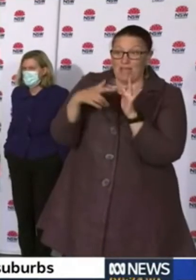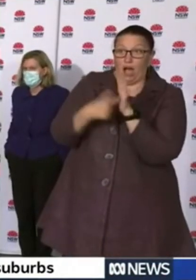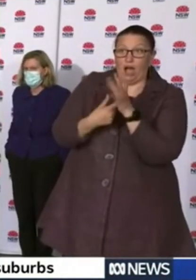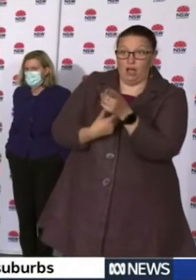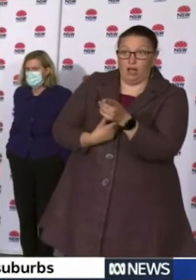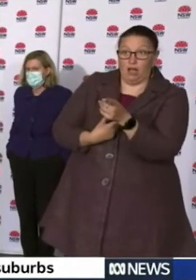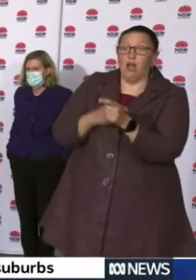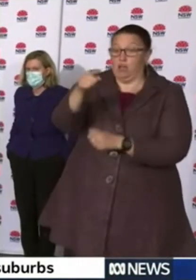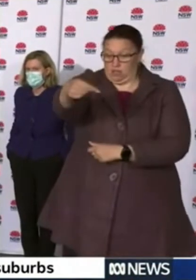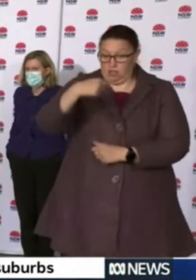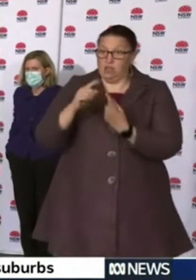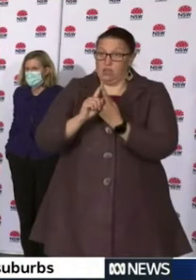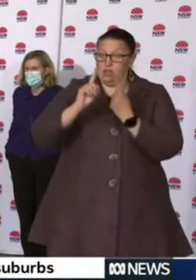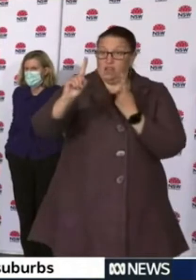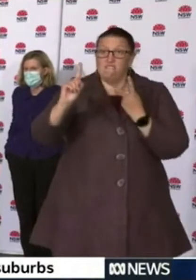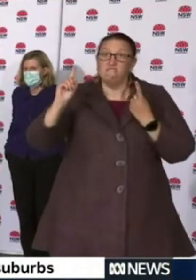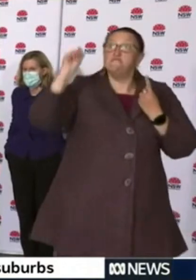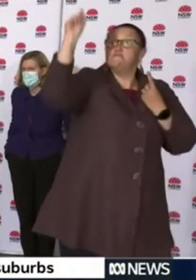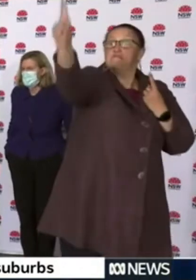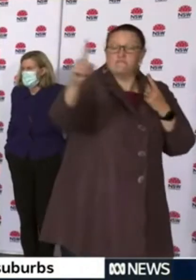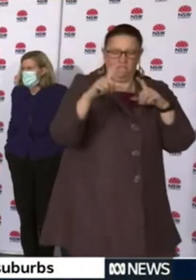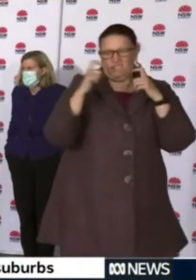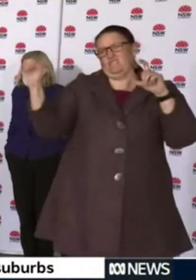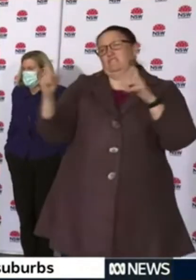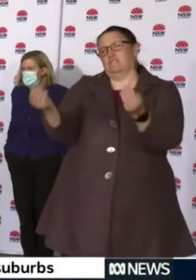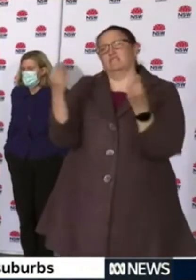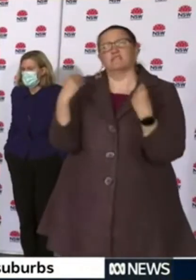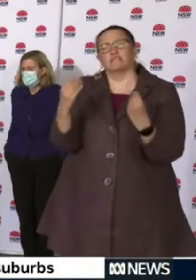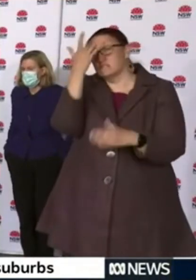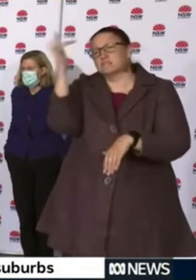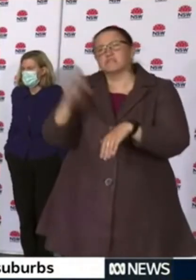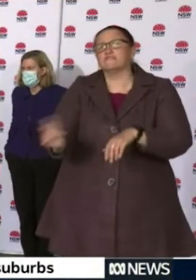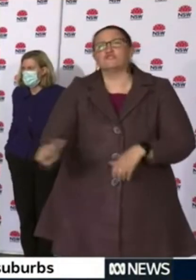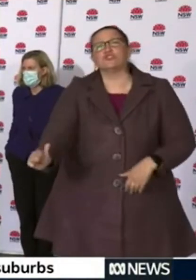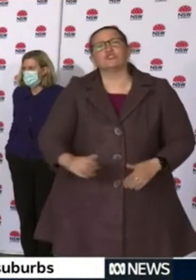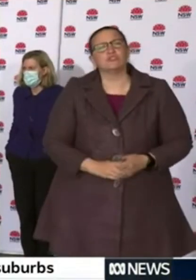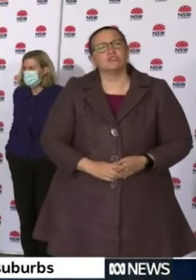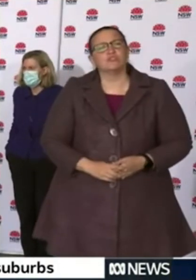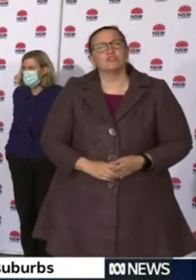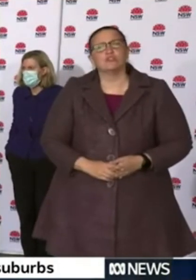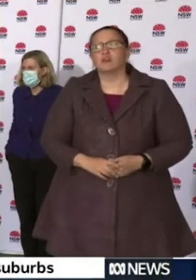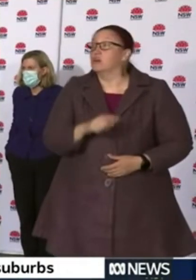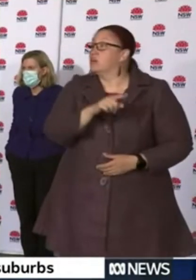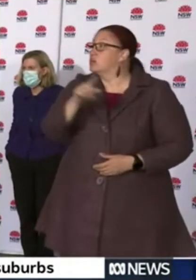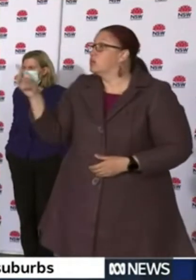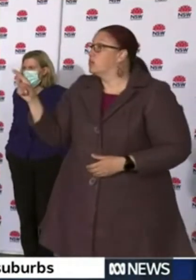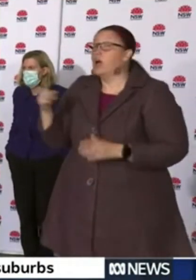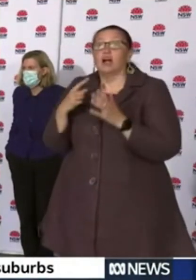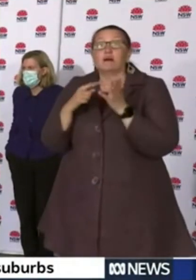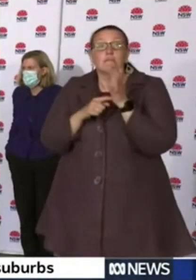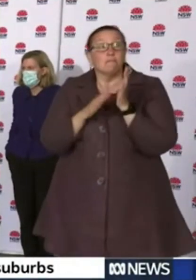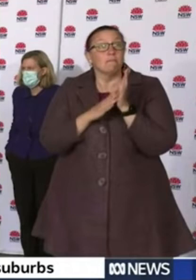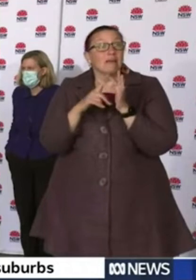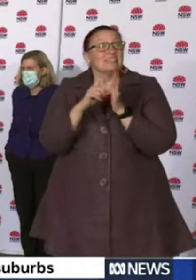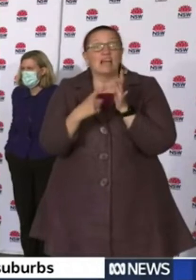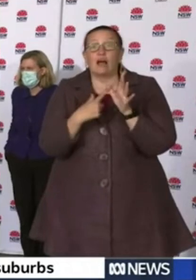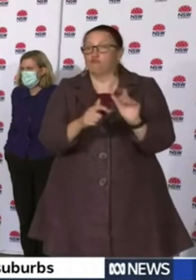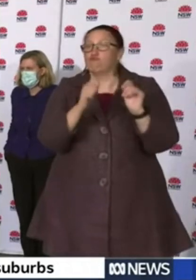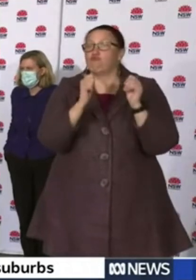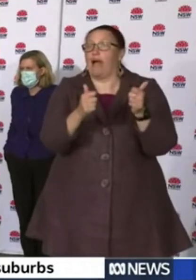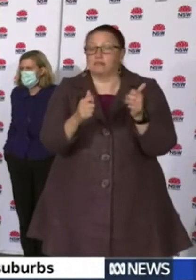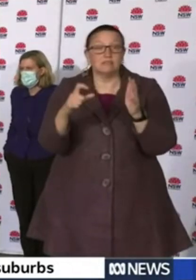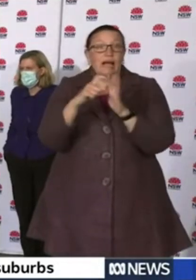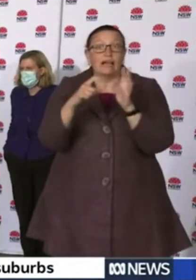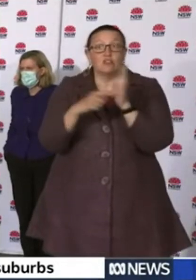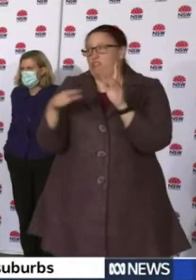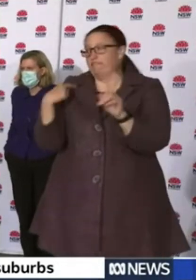where you are from us now is just silly. And can I just say that the media, with the exception of the Telegraph today, have been very good over the last 18